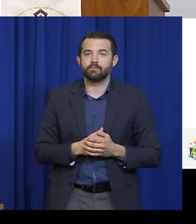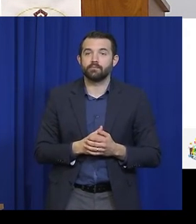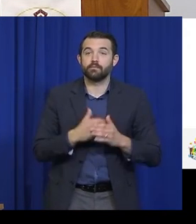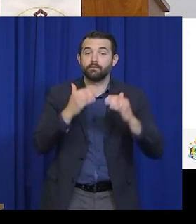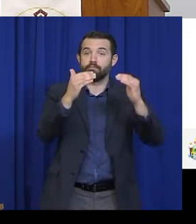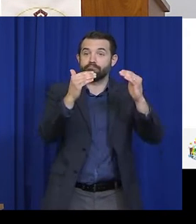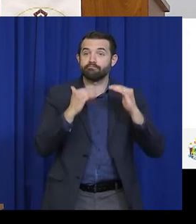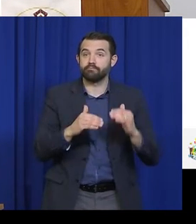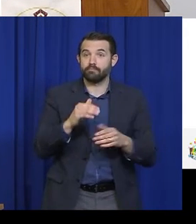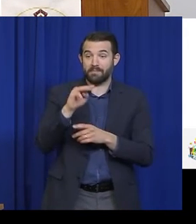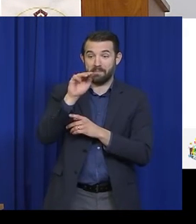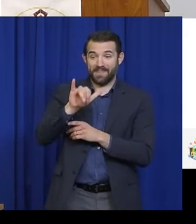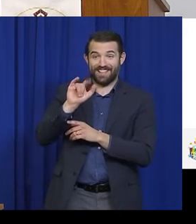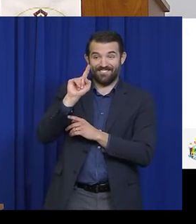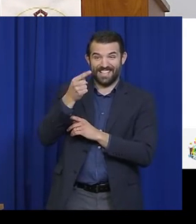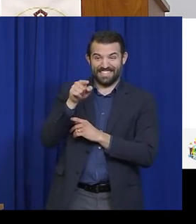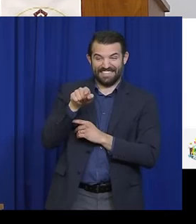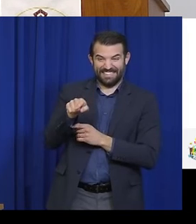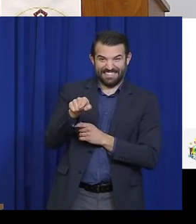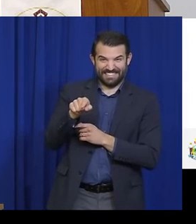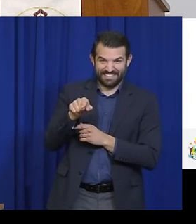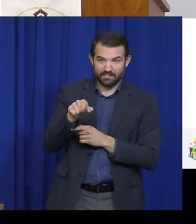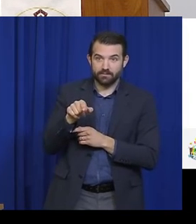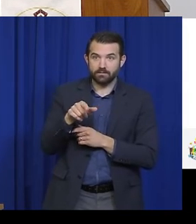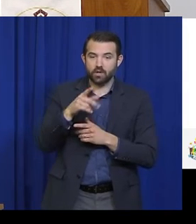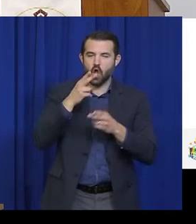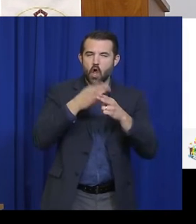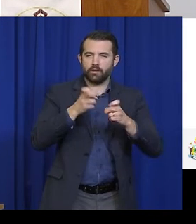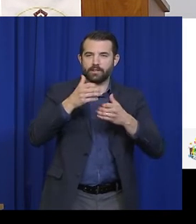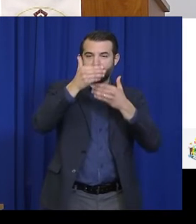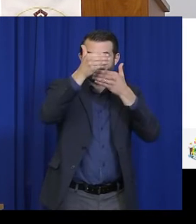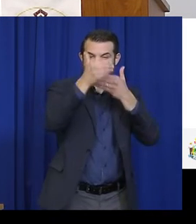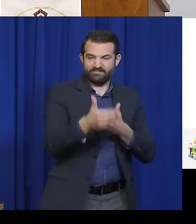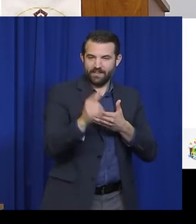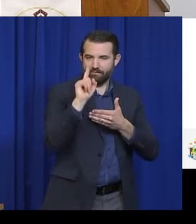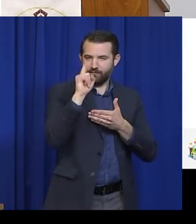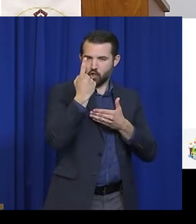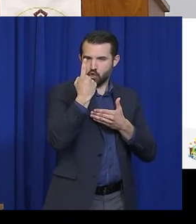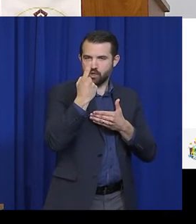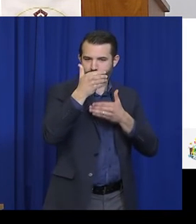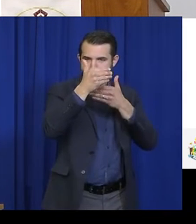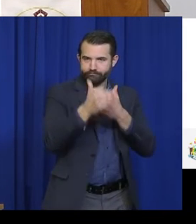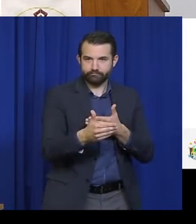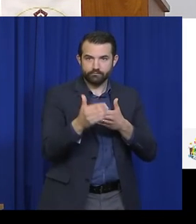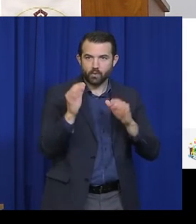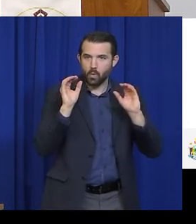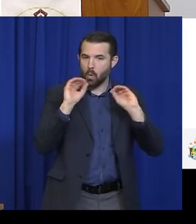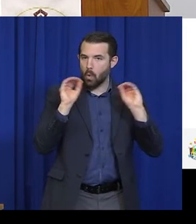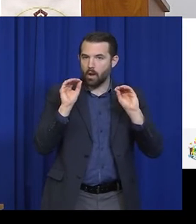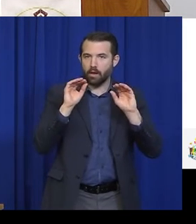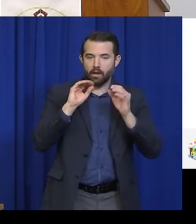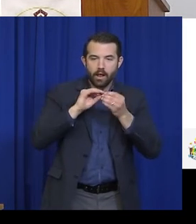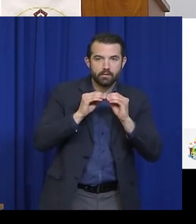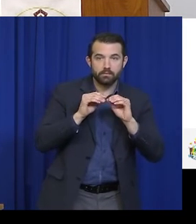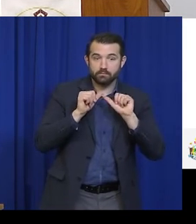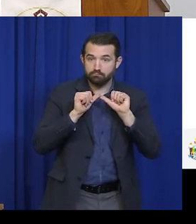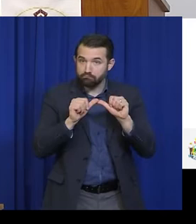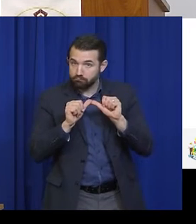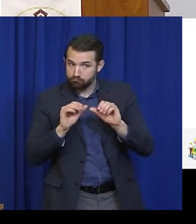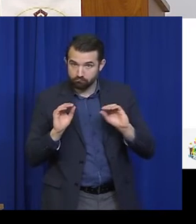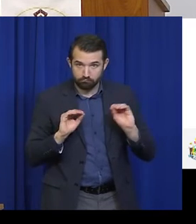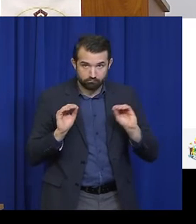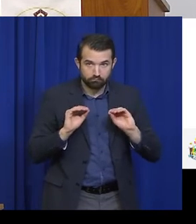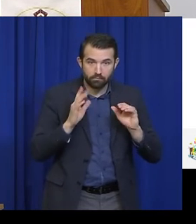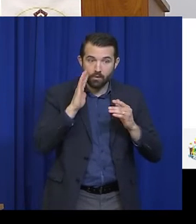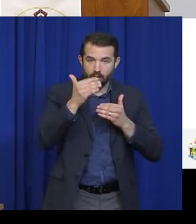on May 1, if there are no new trends that change the plan. Stage 2 will begin in June and